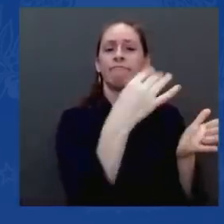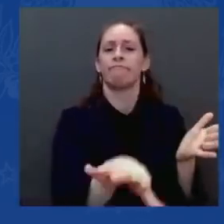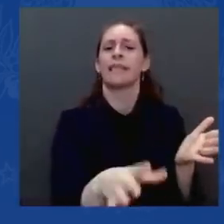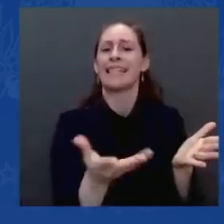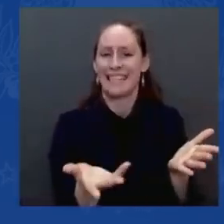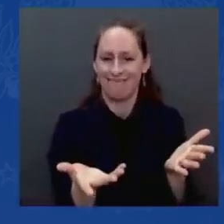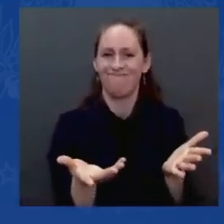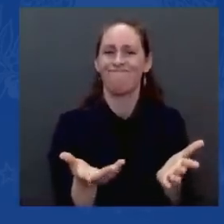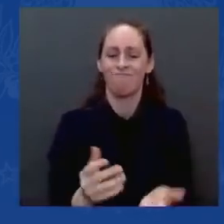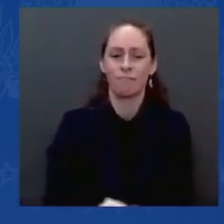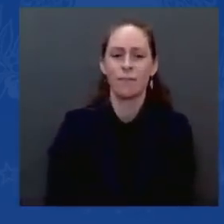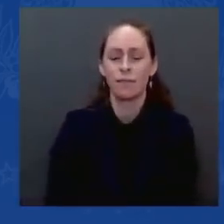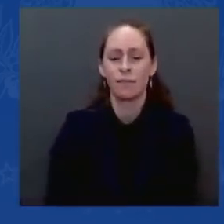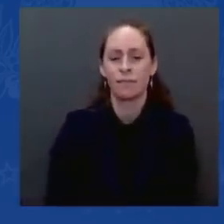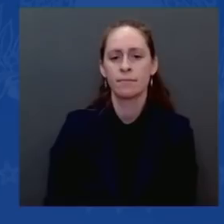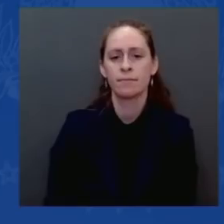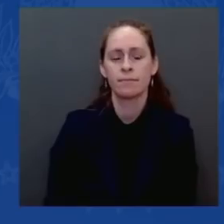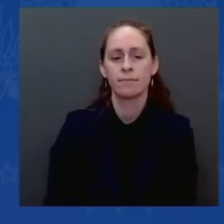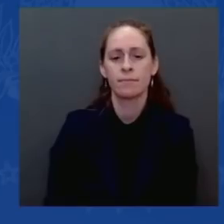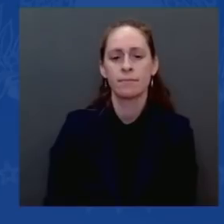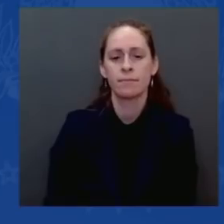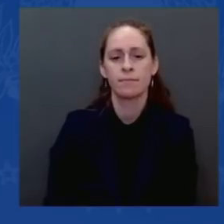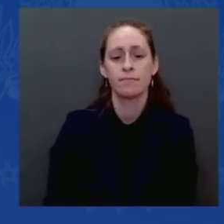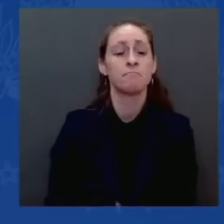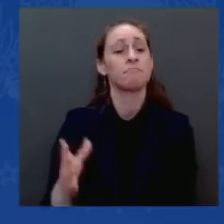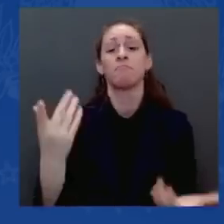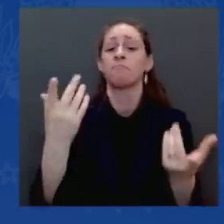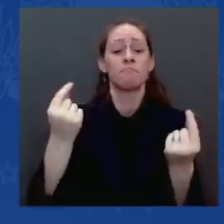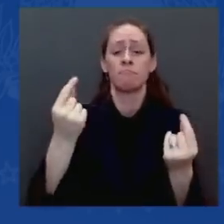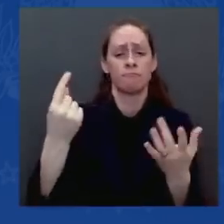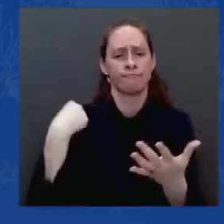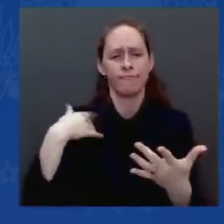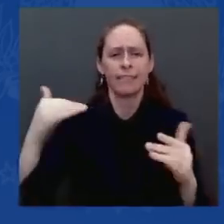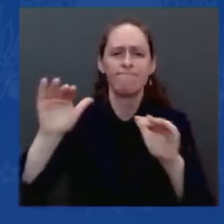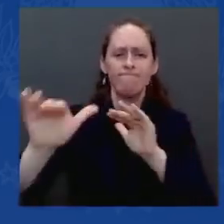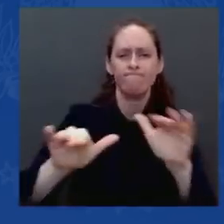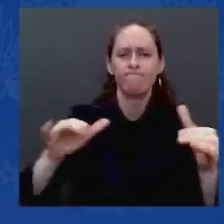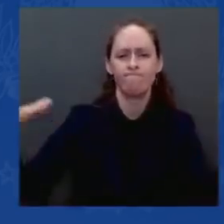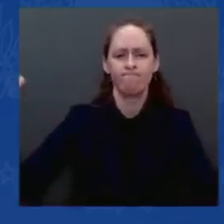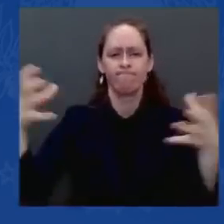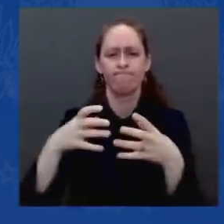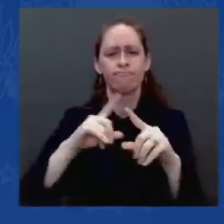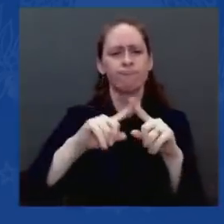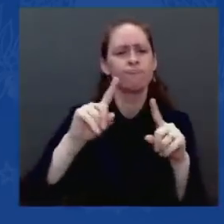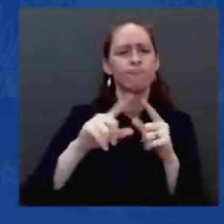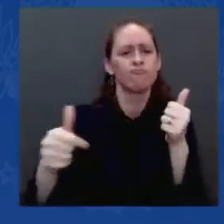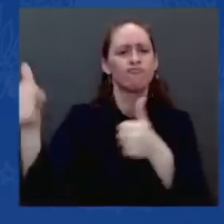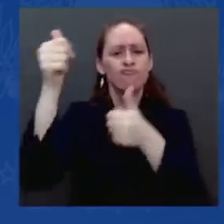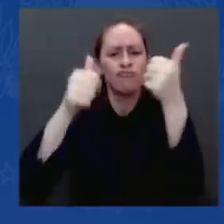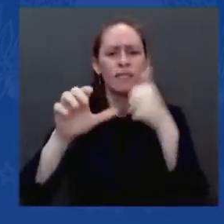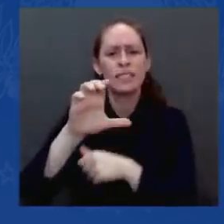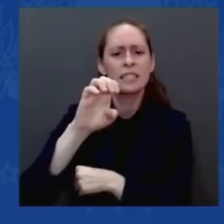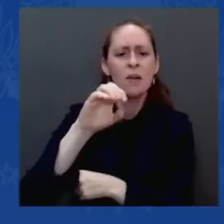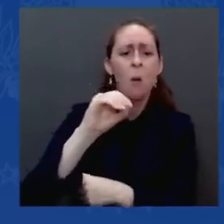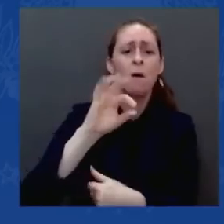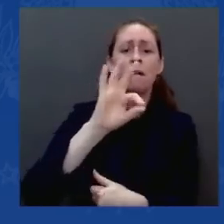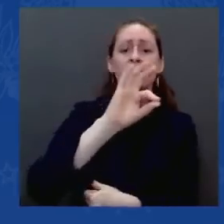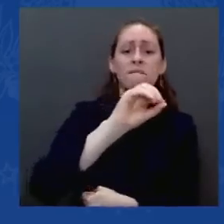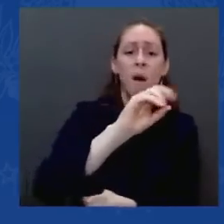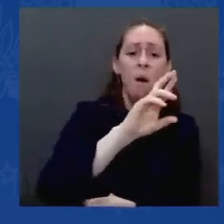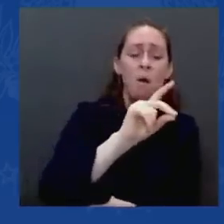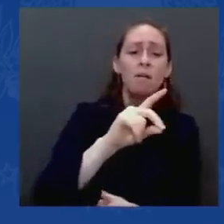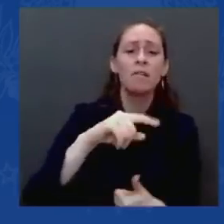of CEOs from General Motors, Ford, Microsoft, Hewlett Packard, and others. Mary Barra, General